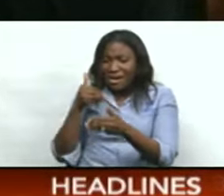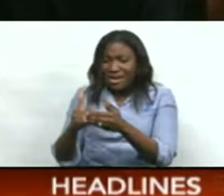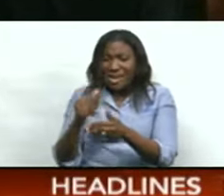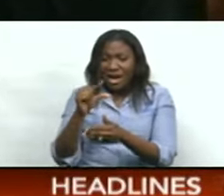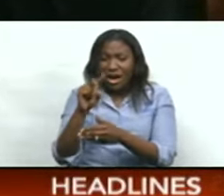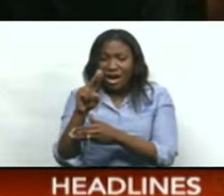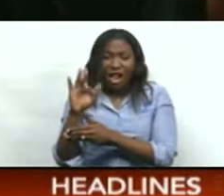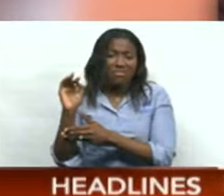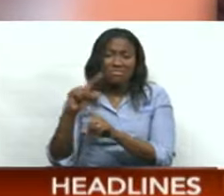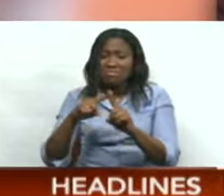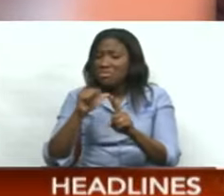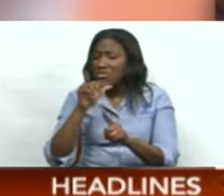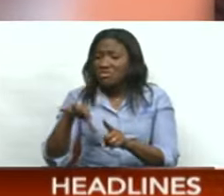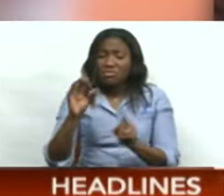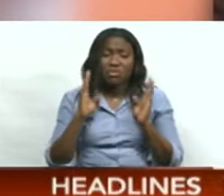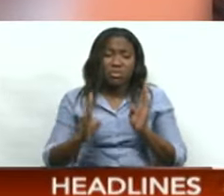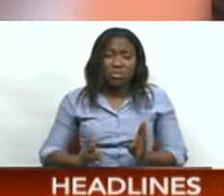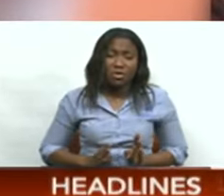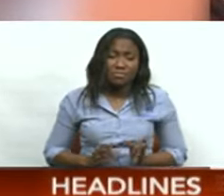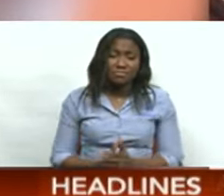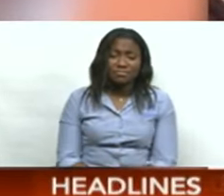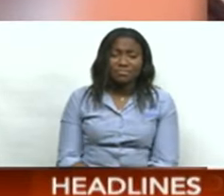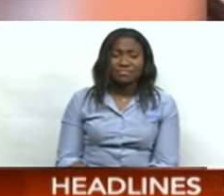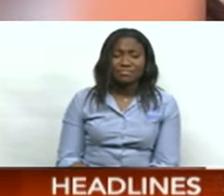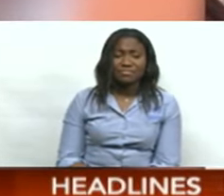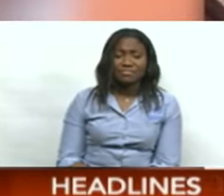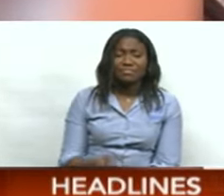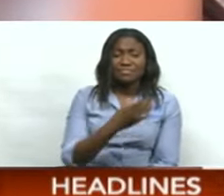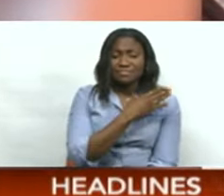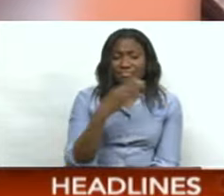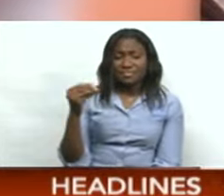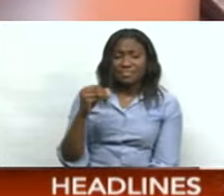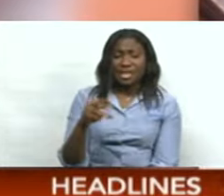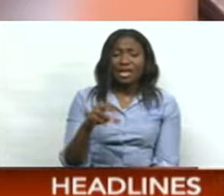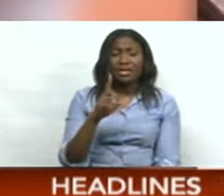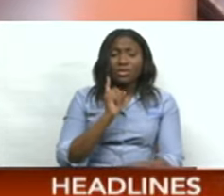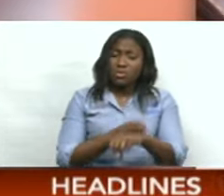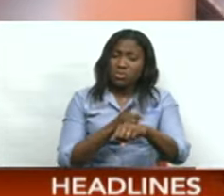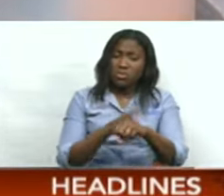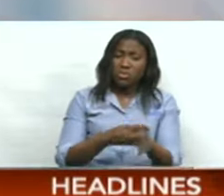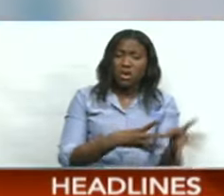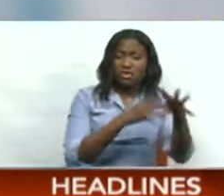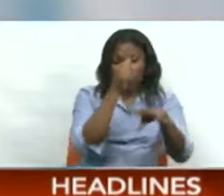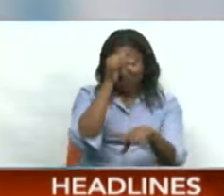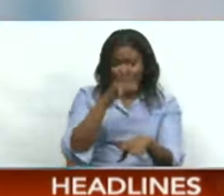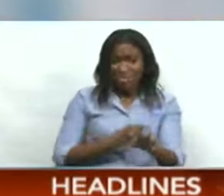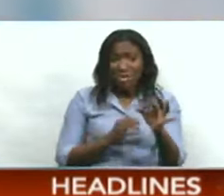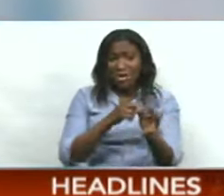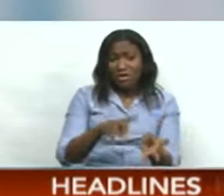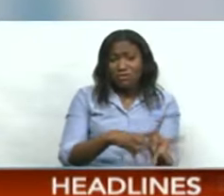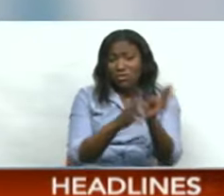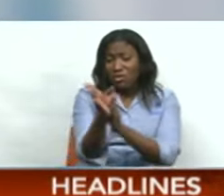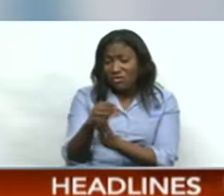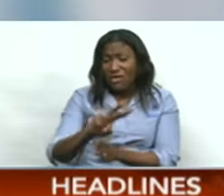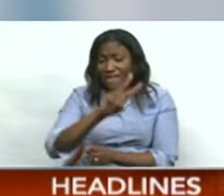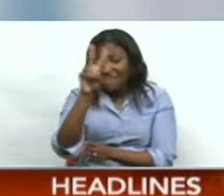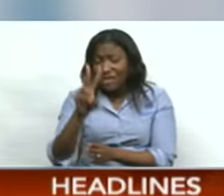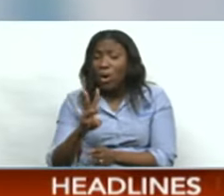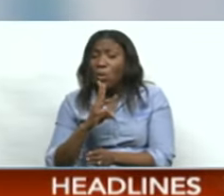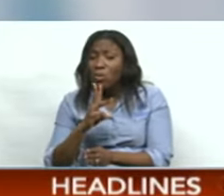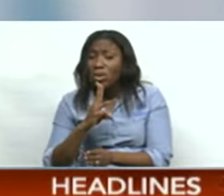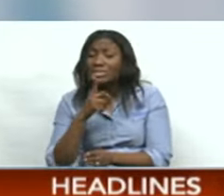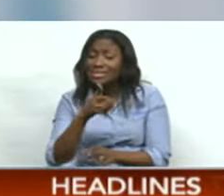results. Minister Hines underscored a statement from the Coast Guard warning fisherfolk that operating in Venezuelan waters is illegal.